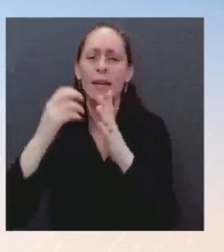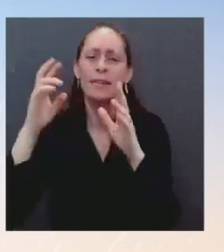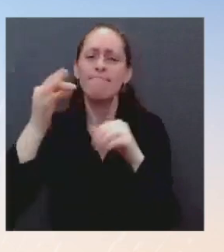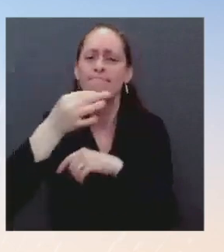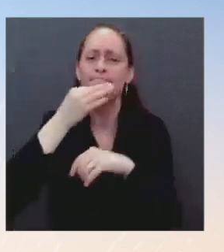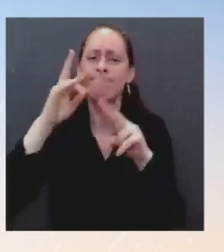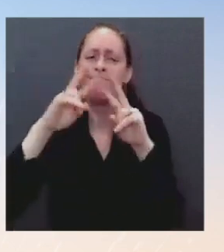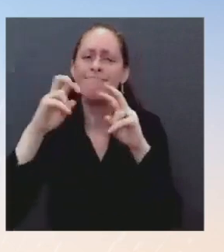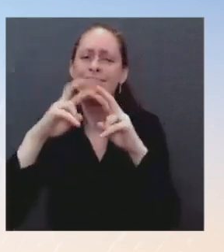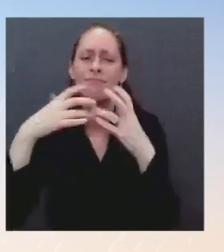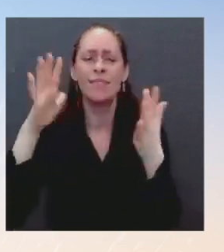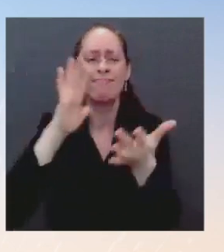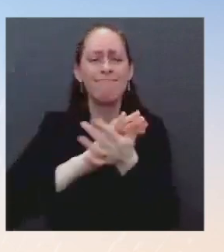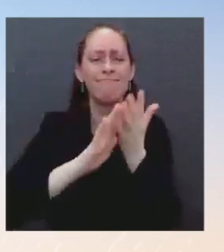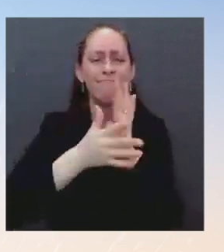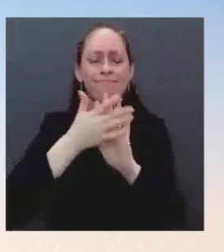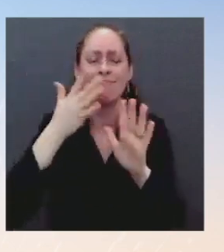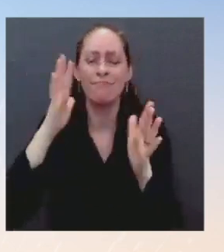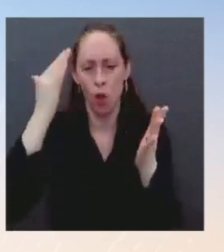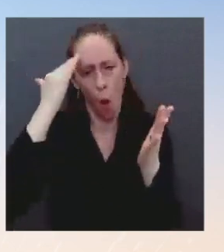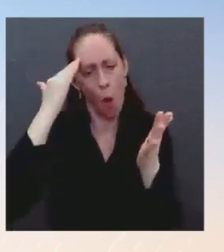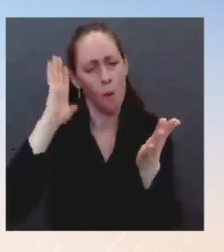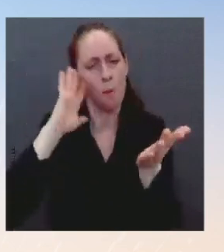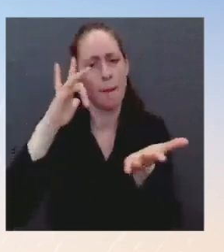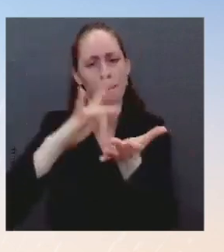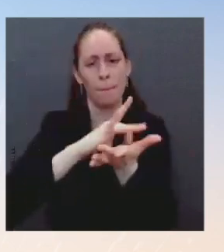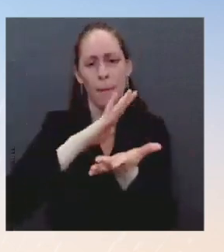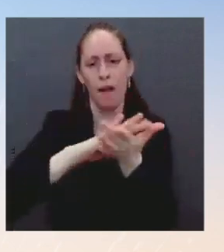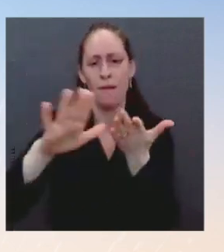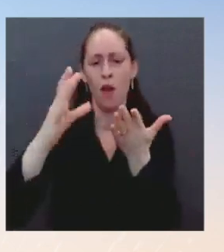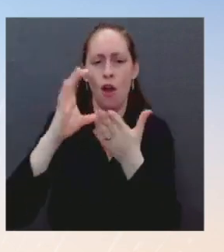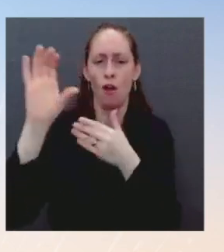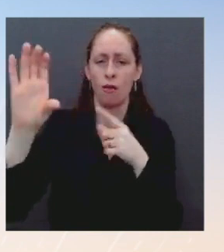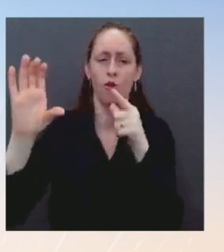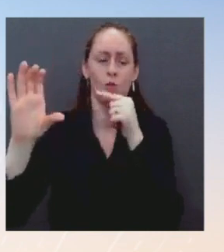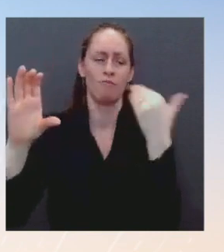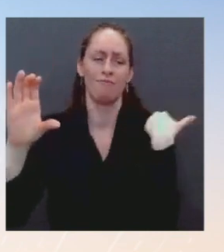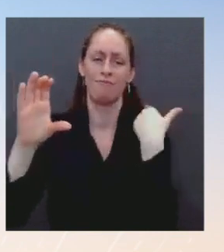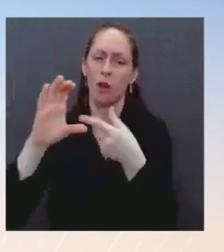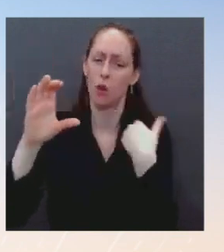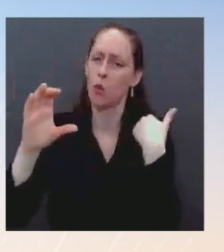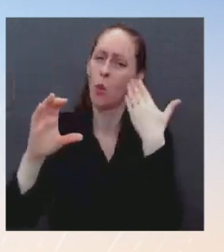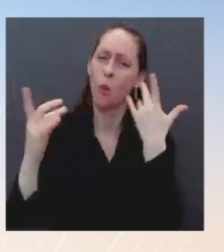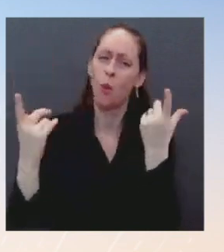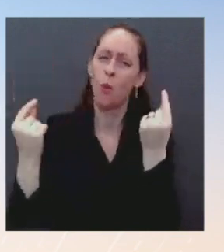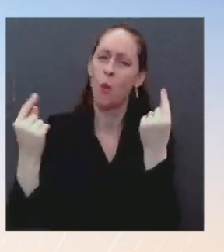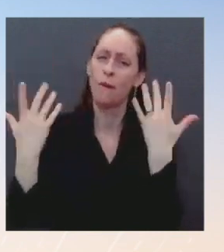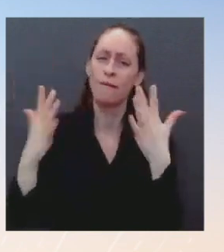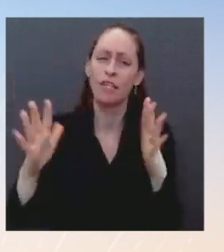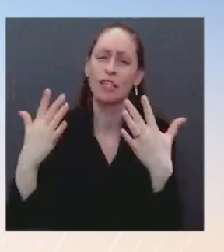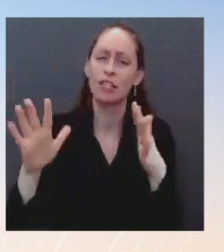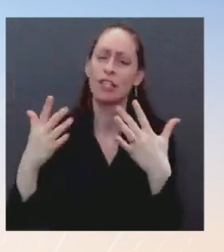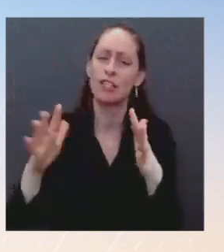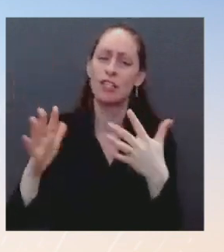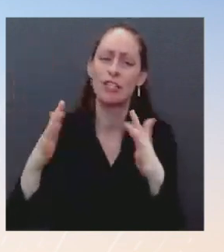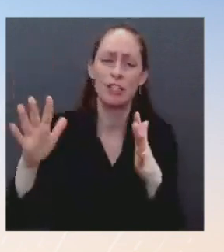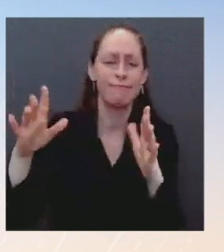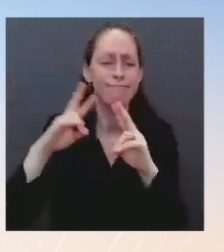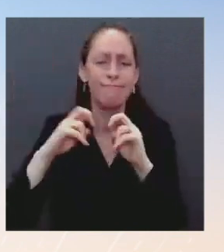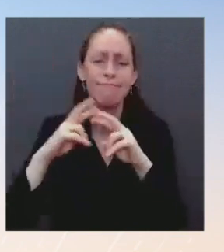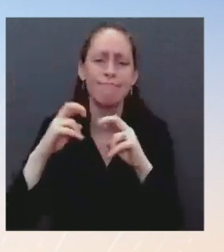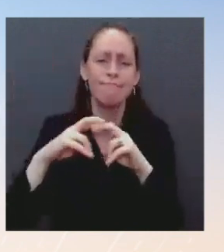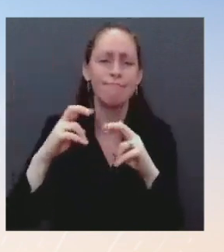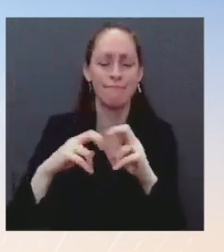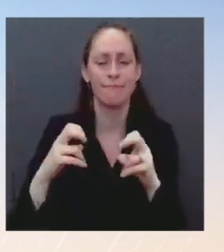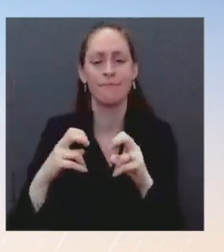also been concluded by a number of Nobel laureates and experts from a range of economic experts on the outside that it will not